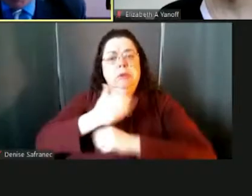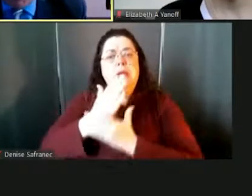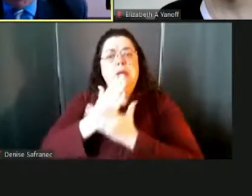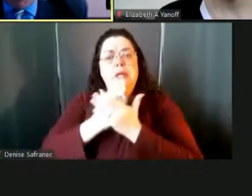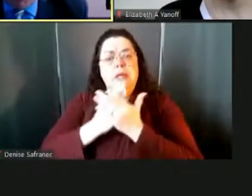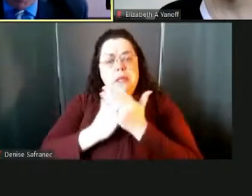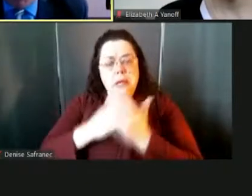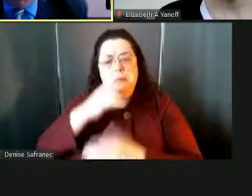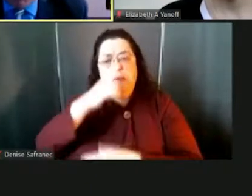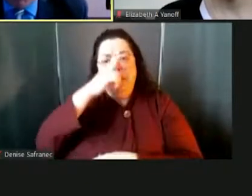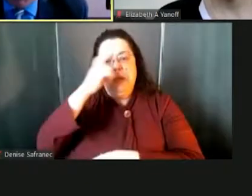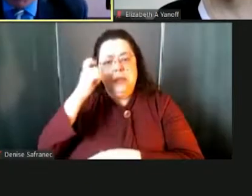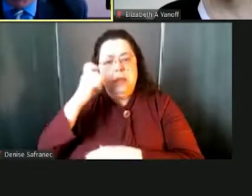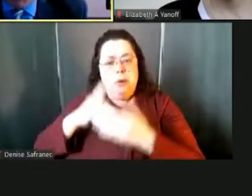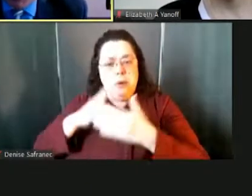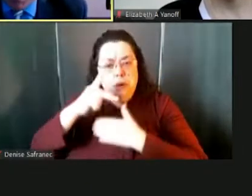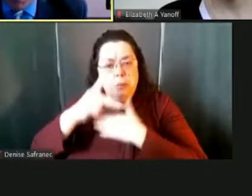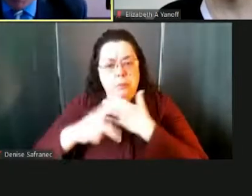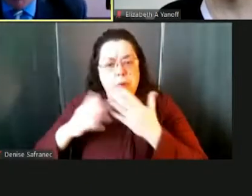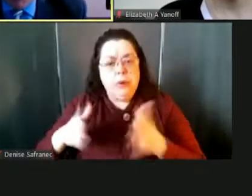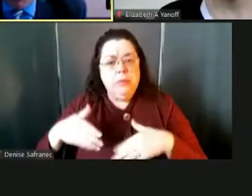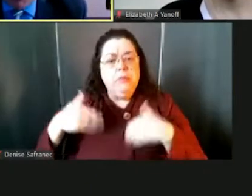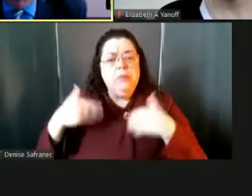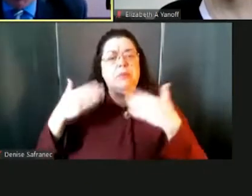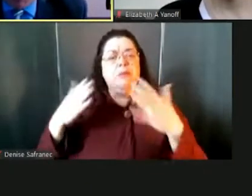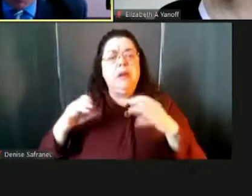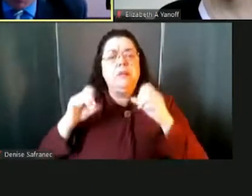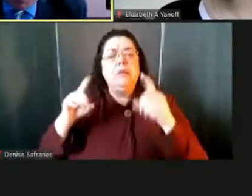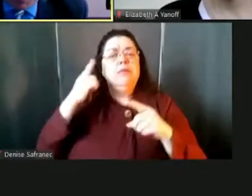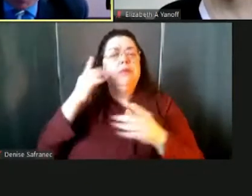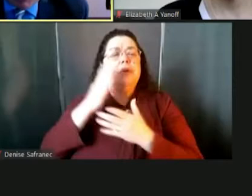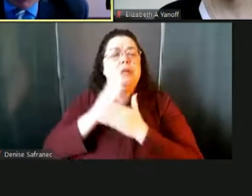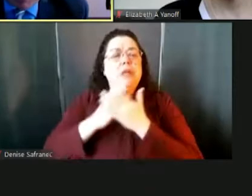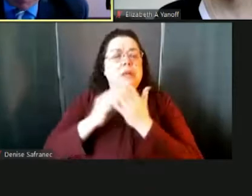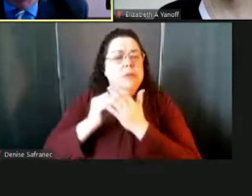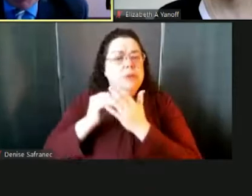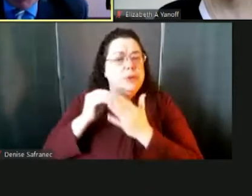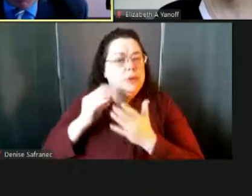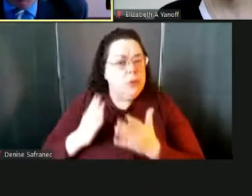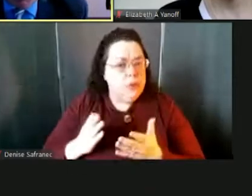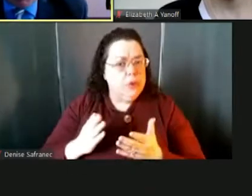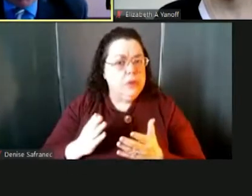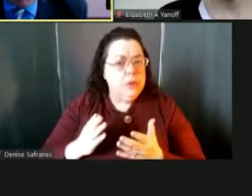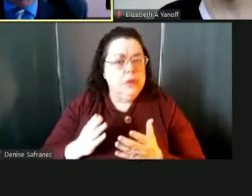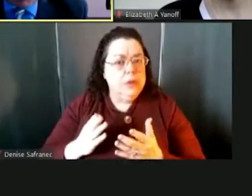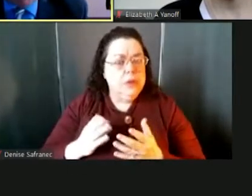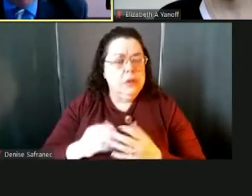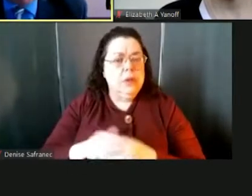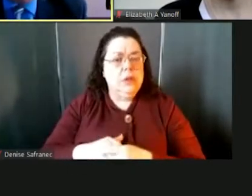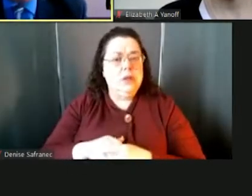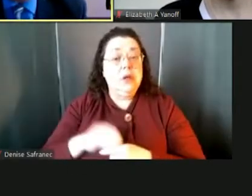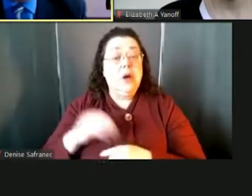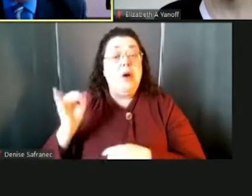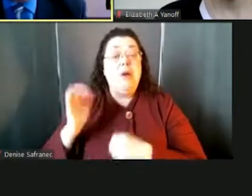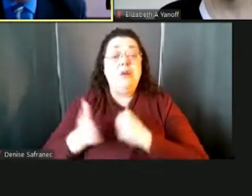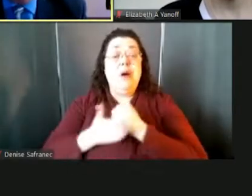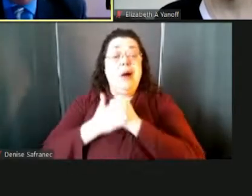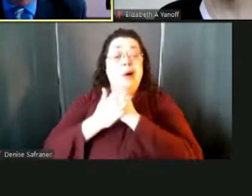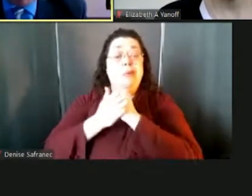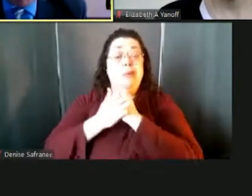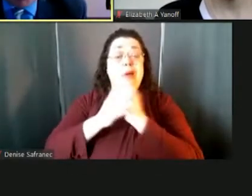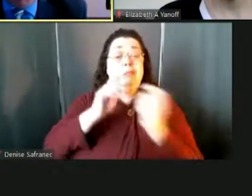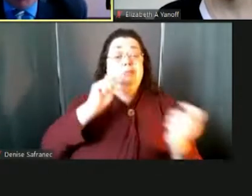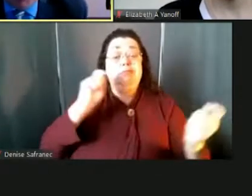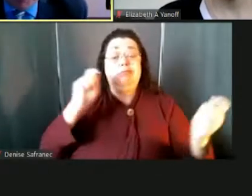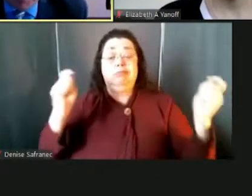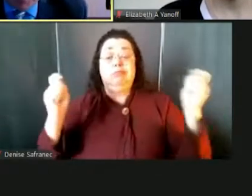provide opportunities for students who are presenting academic learning gaps, but also help them transition back to what